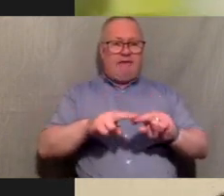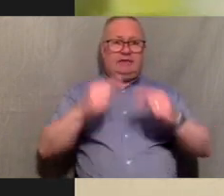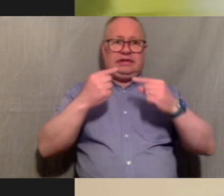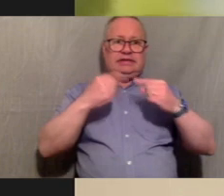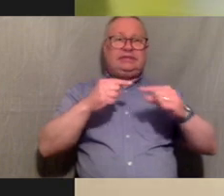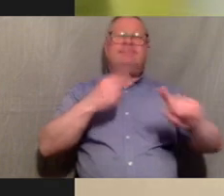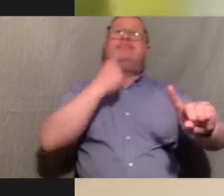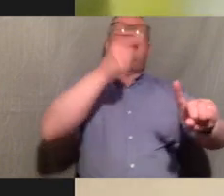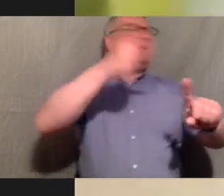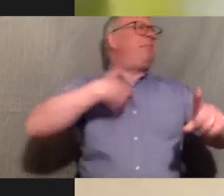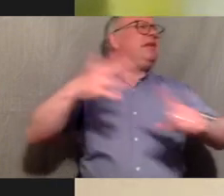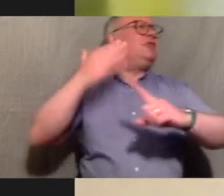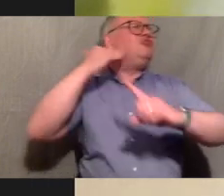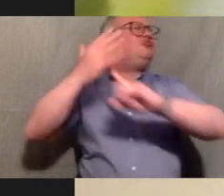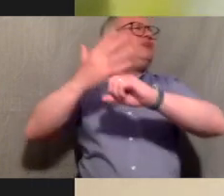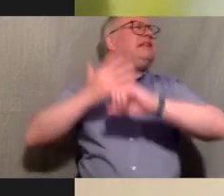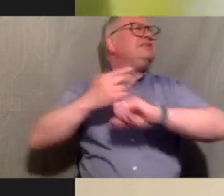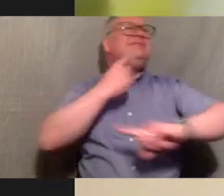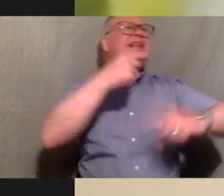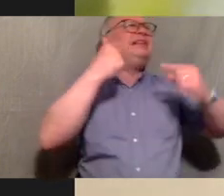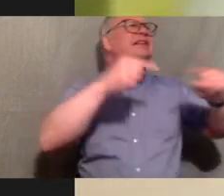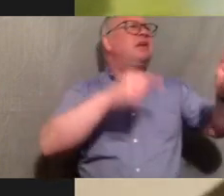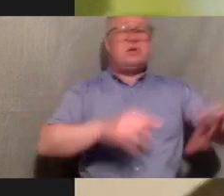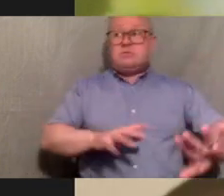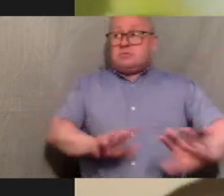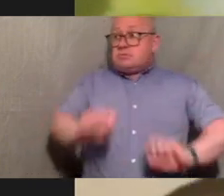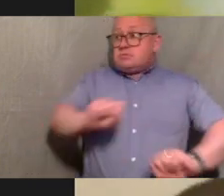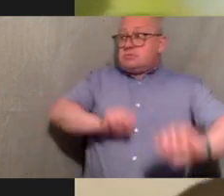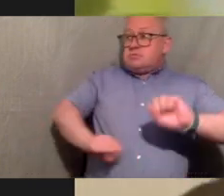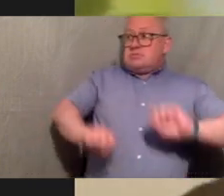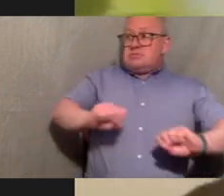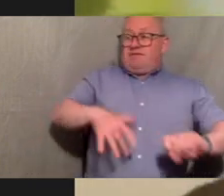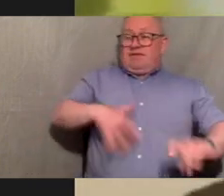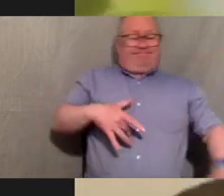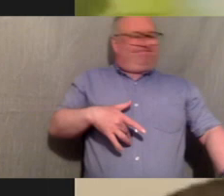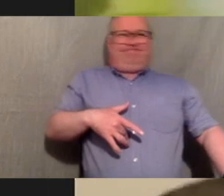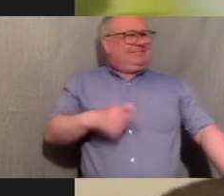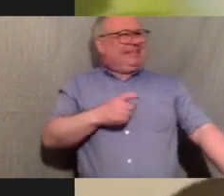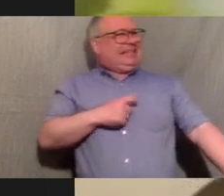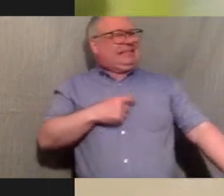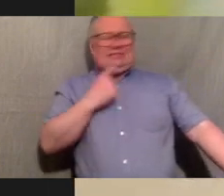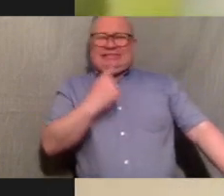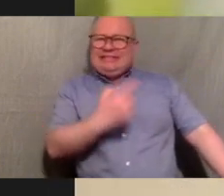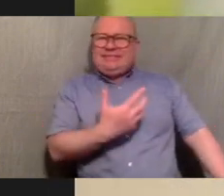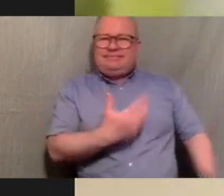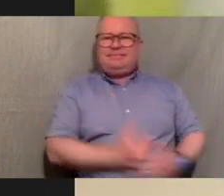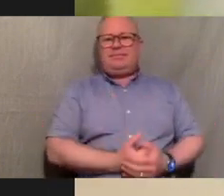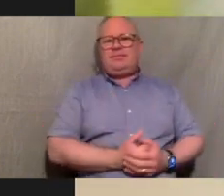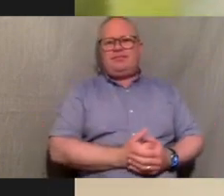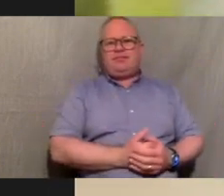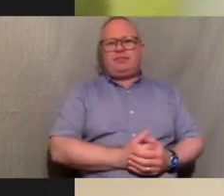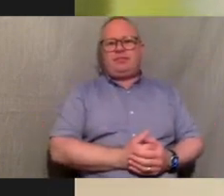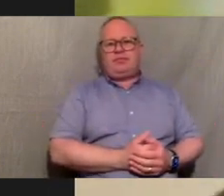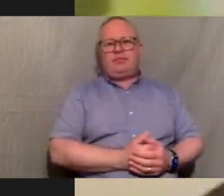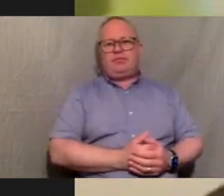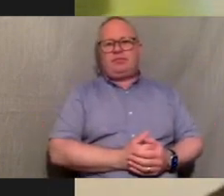address the issues that you're facing um another point you said is a platform we want to try and generate a platform for